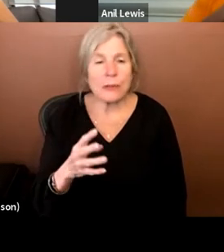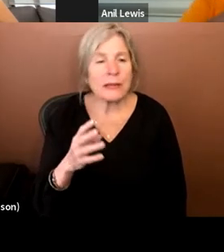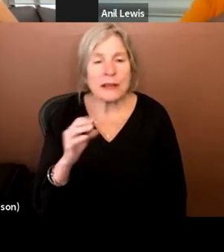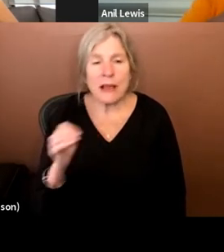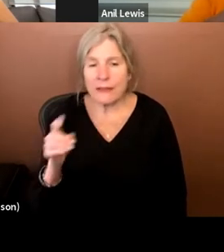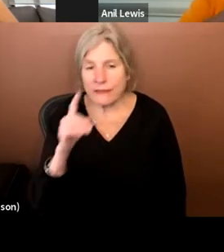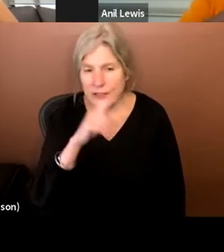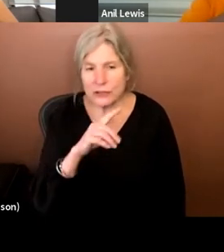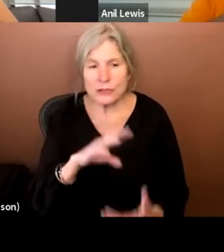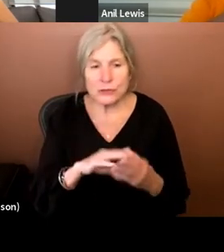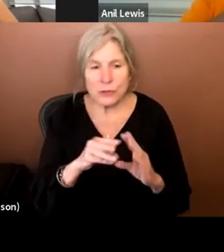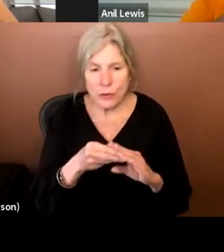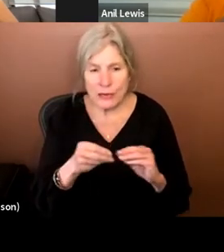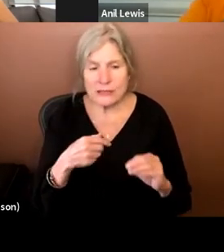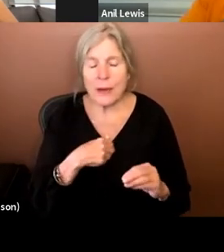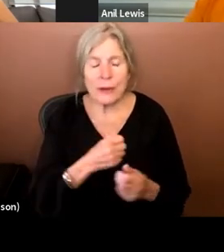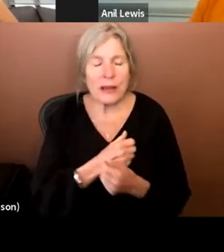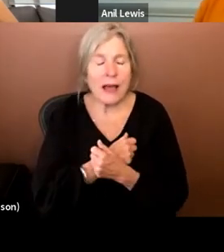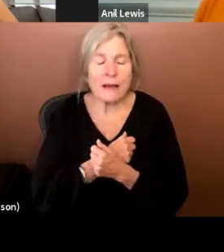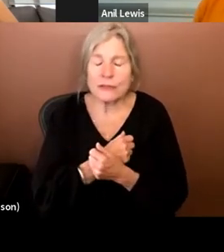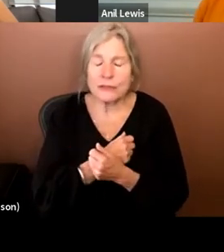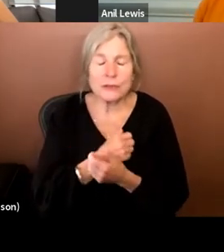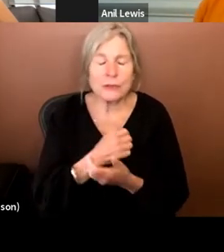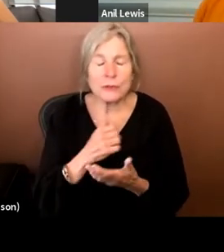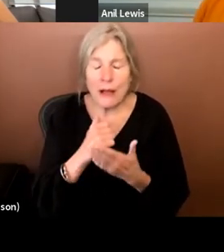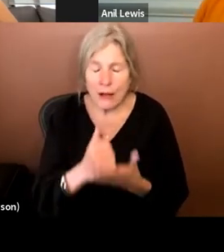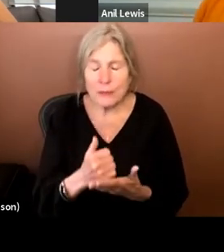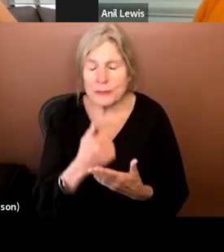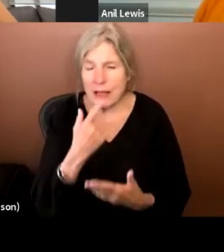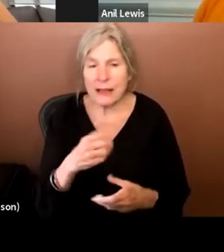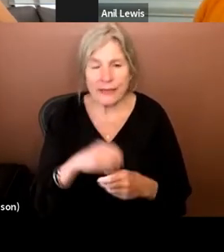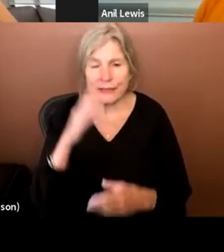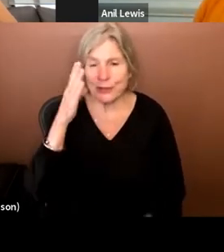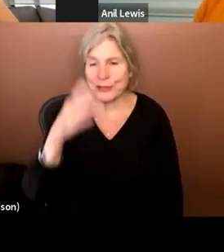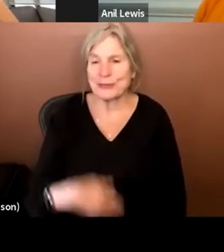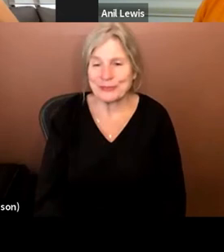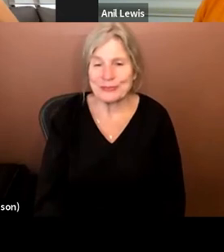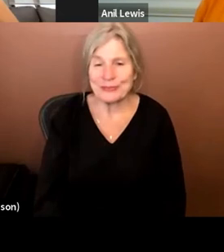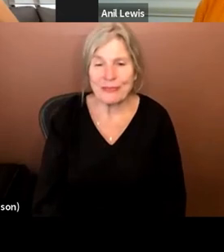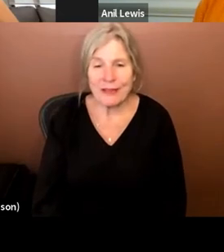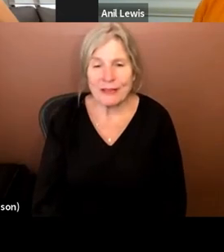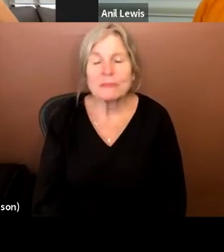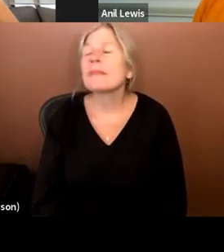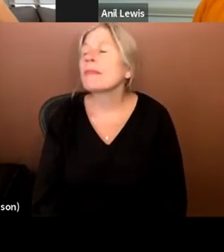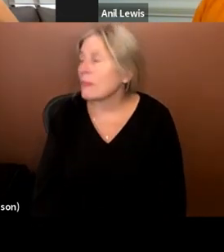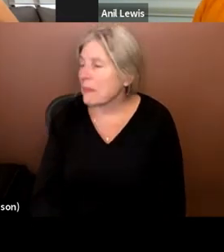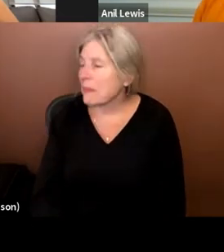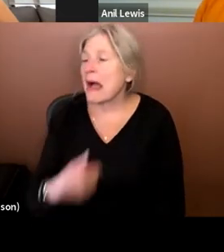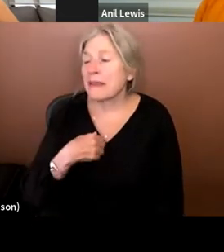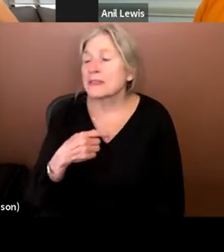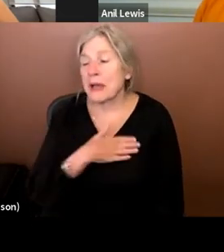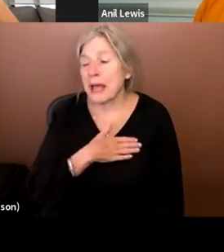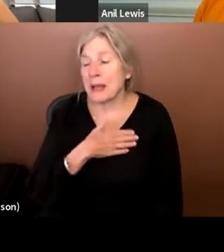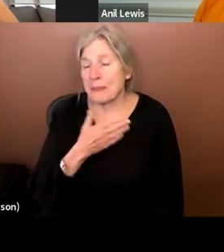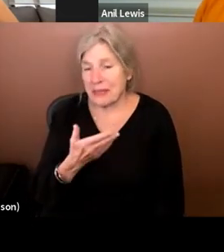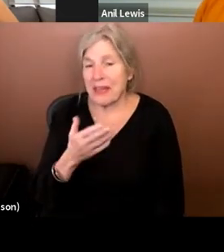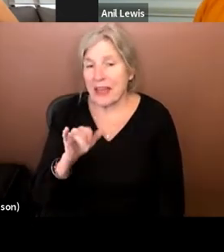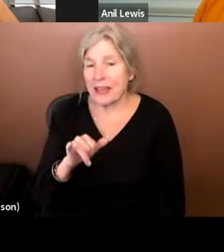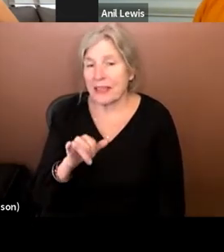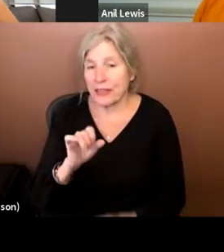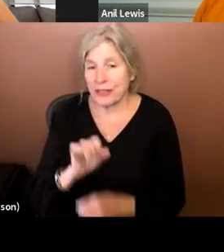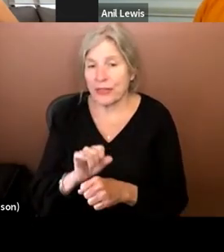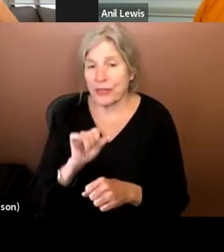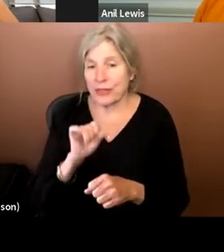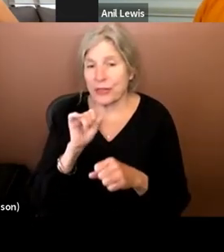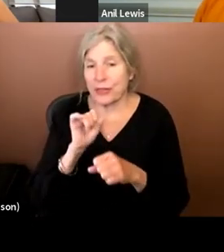stories that I would love to tell, uh, or help tell the future. Yeah. Yeah. I have to admit that, that the work